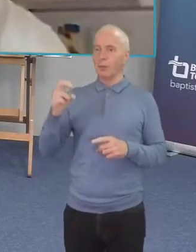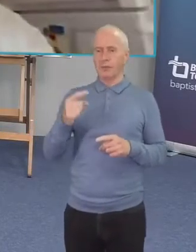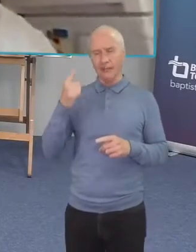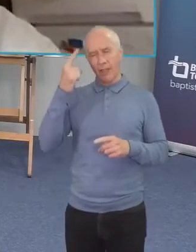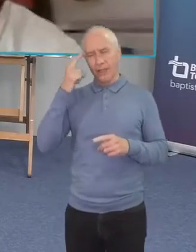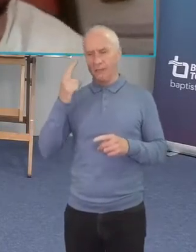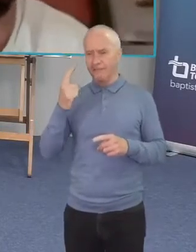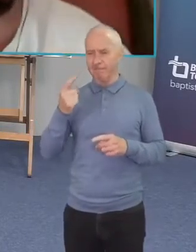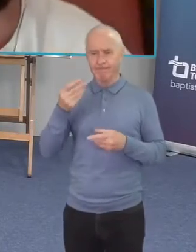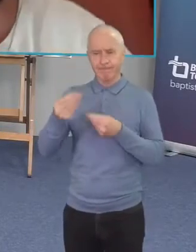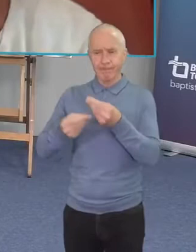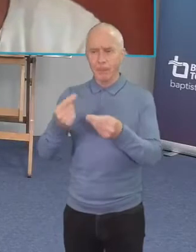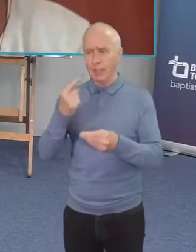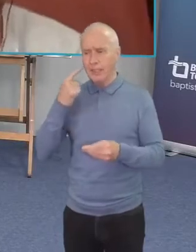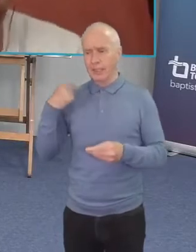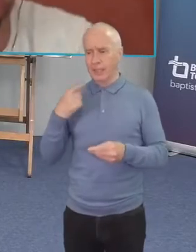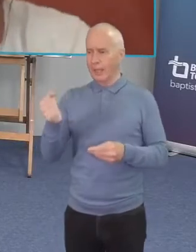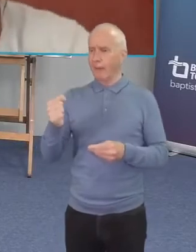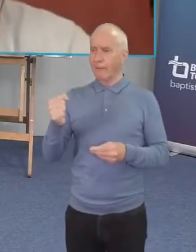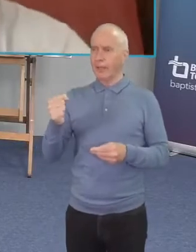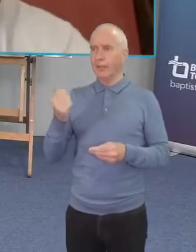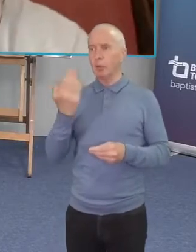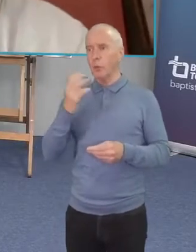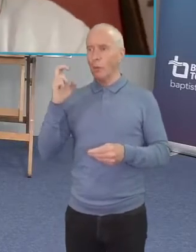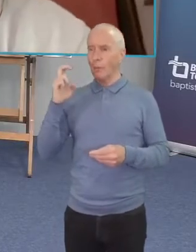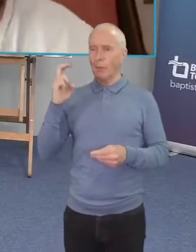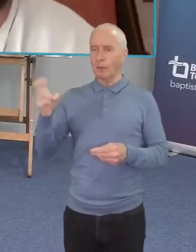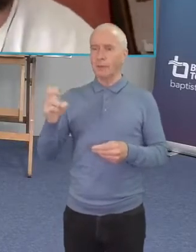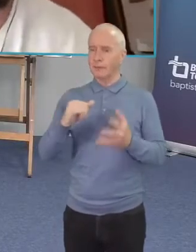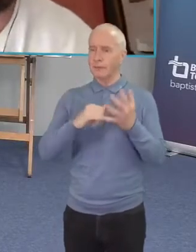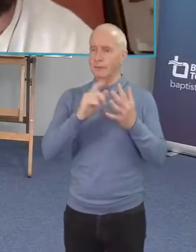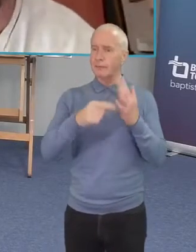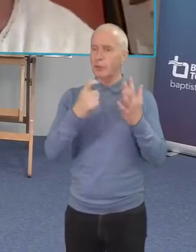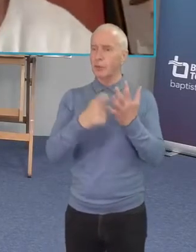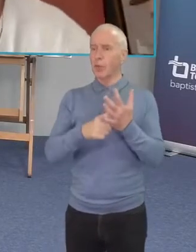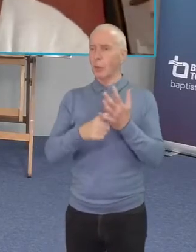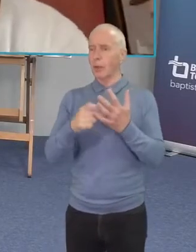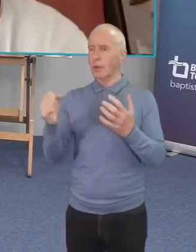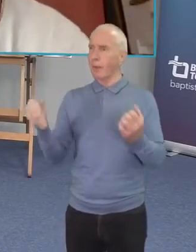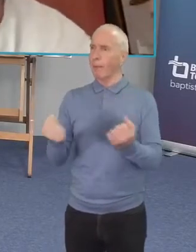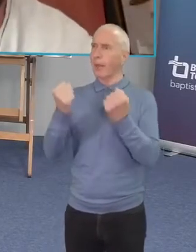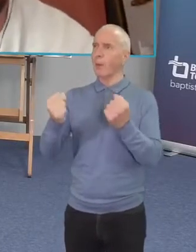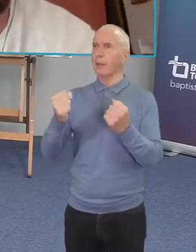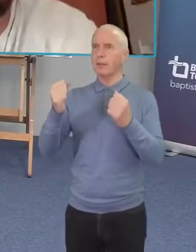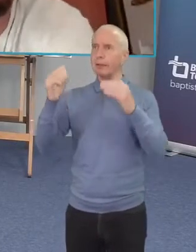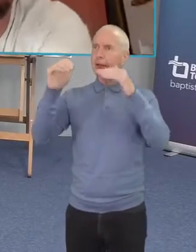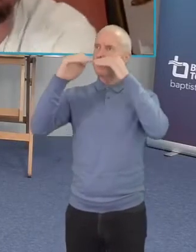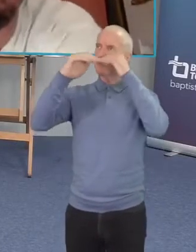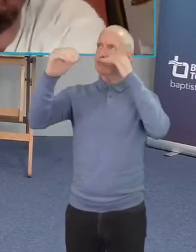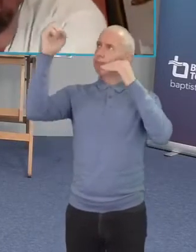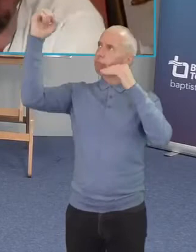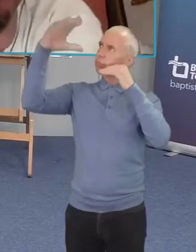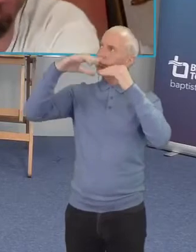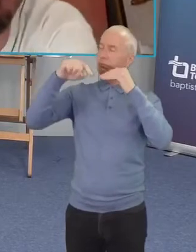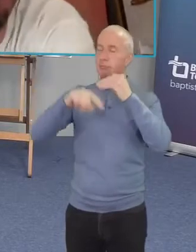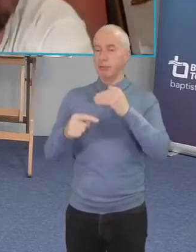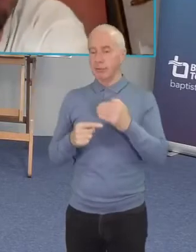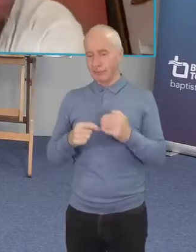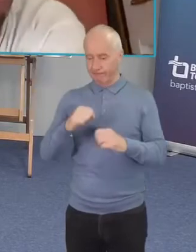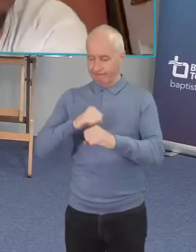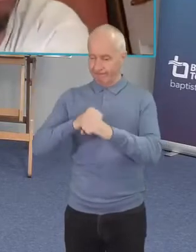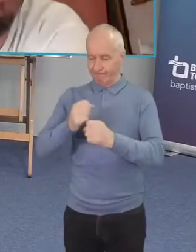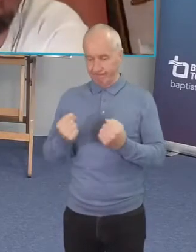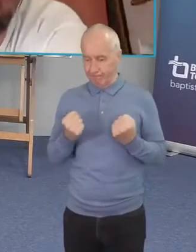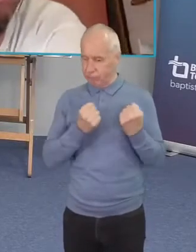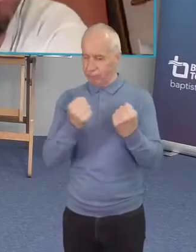katie and i've been living on this solar powered uh composting toilet school bus converted to a tiny house so it's